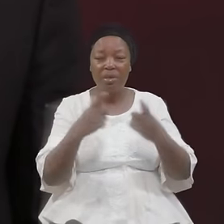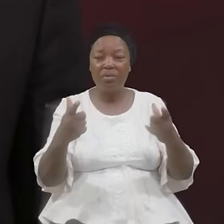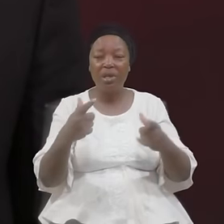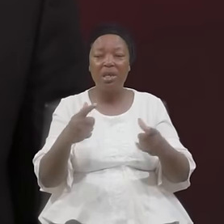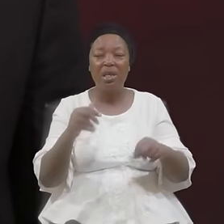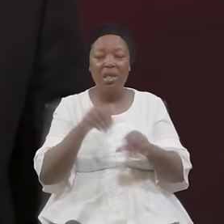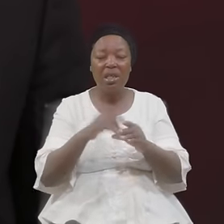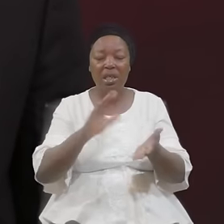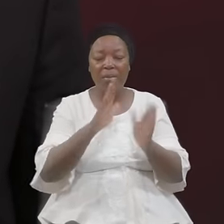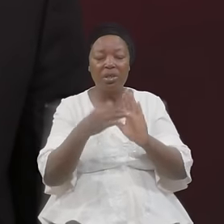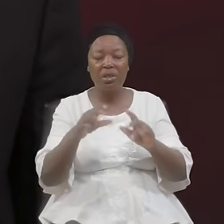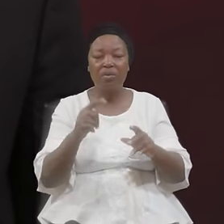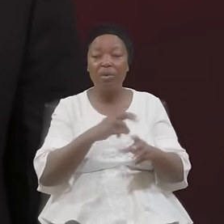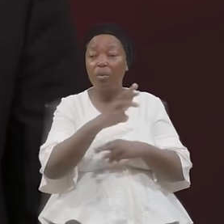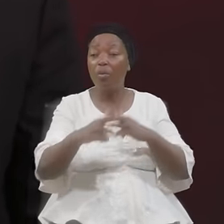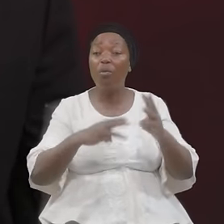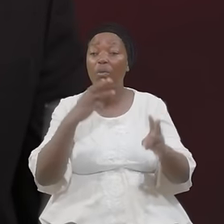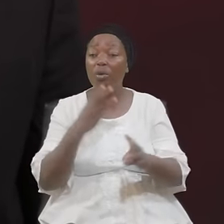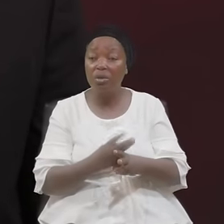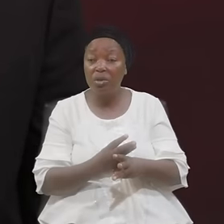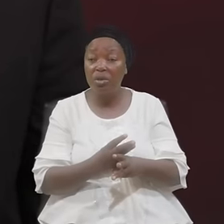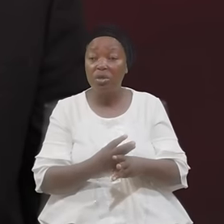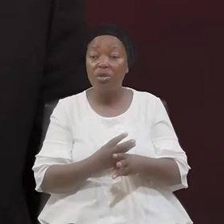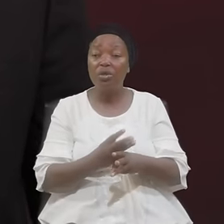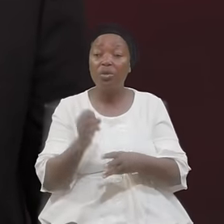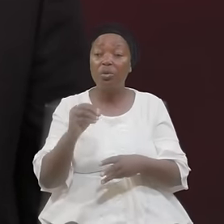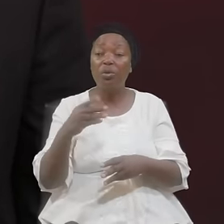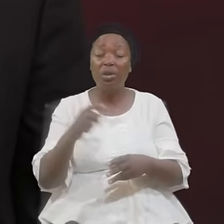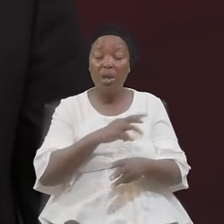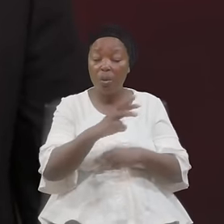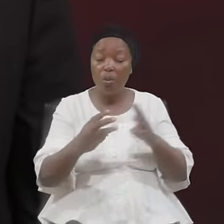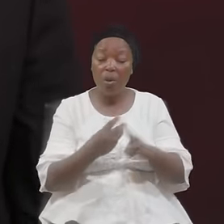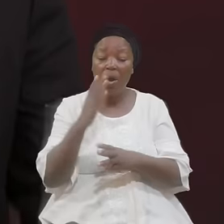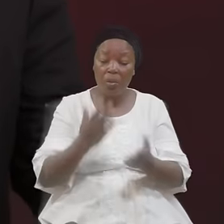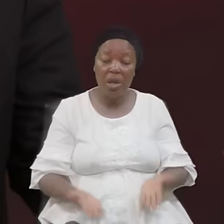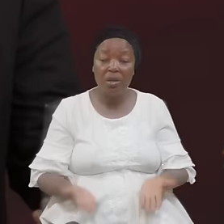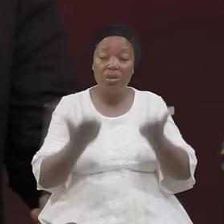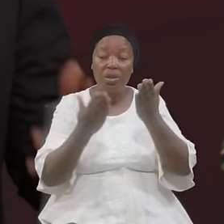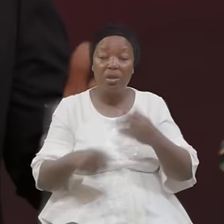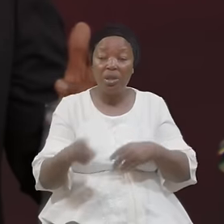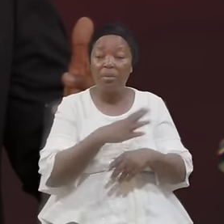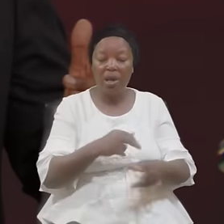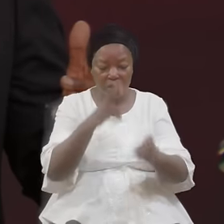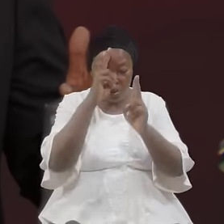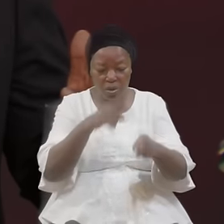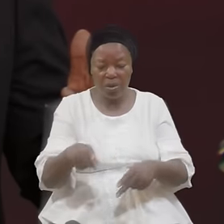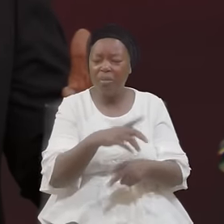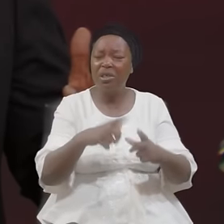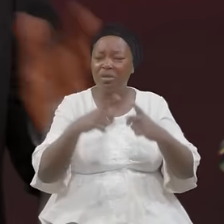Sight Of The World So The World Will Exalt Them Honor Them Great